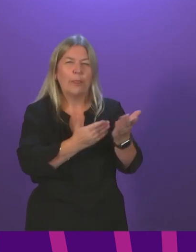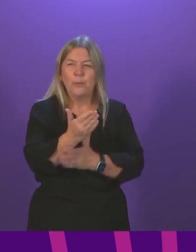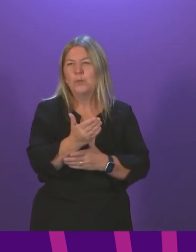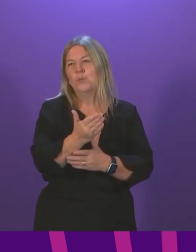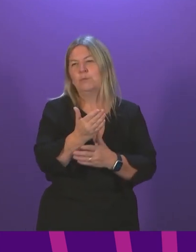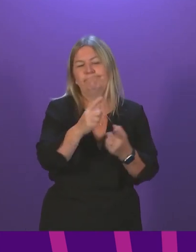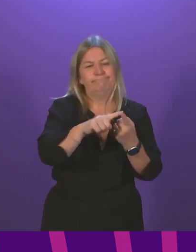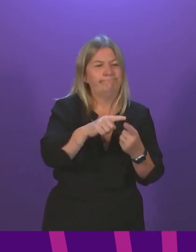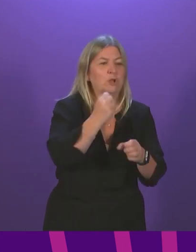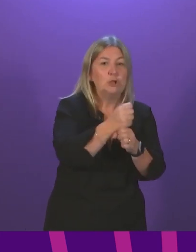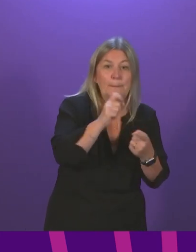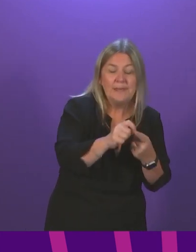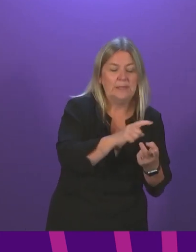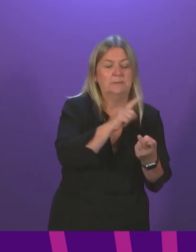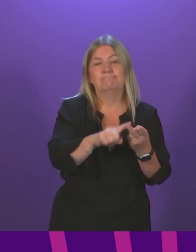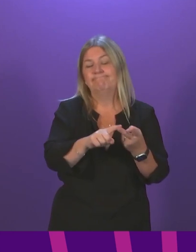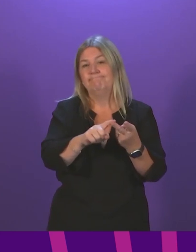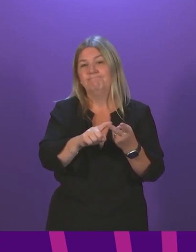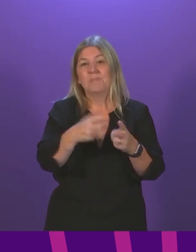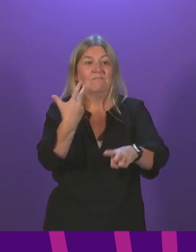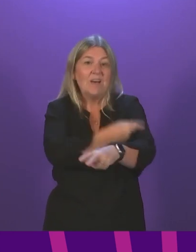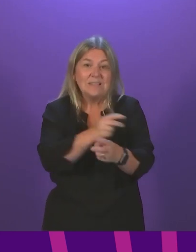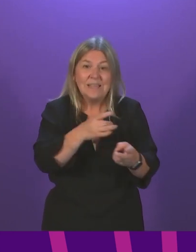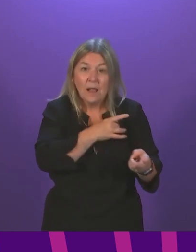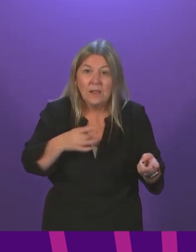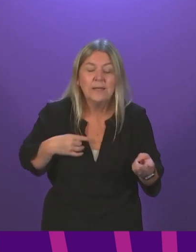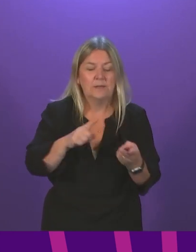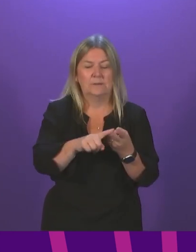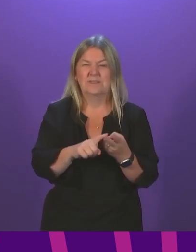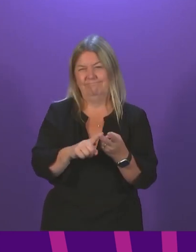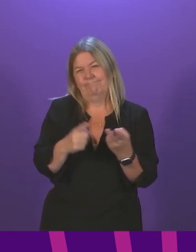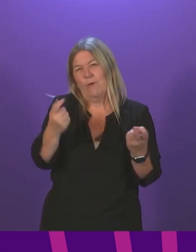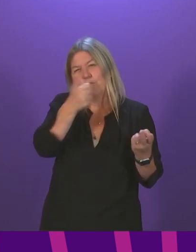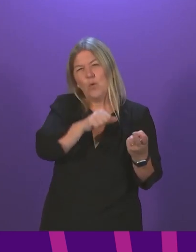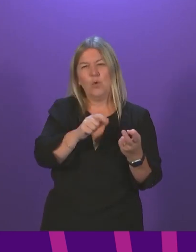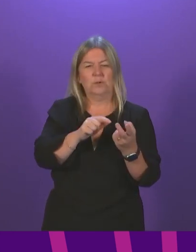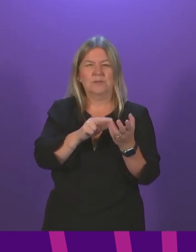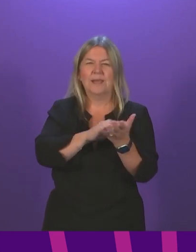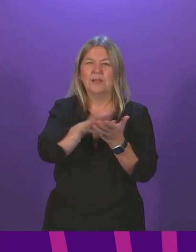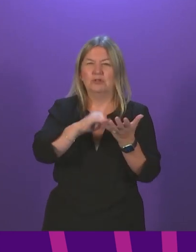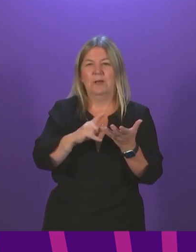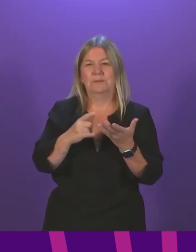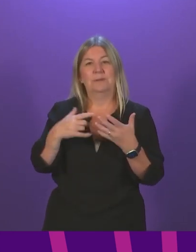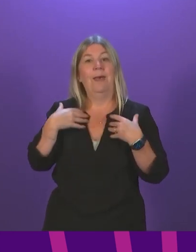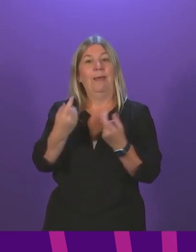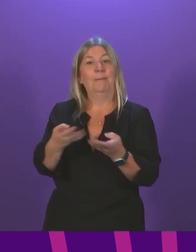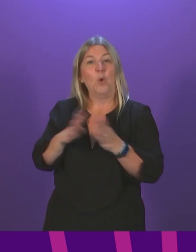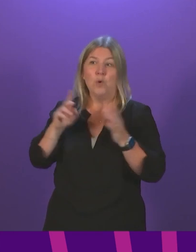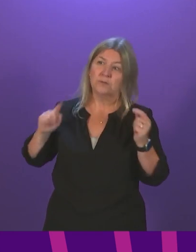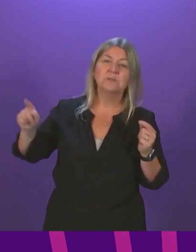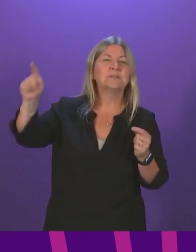vaccination clinics. Not every health board will do that exactly the same, but the flu vaccination programme will start